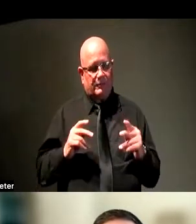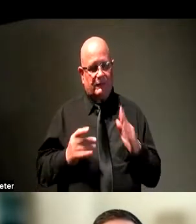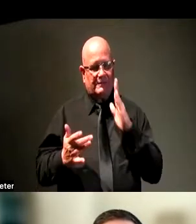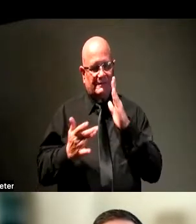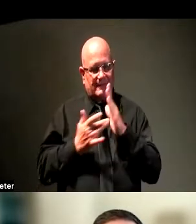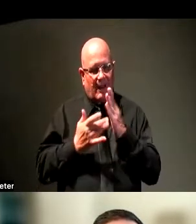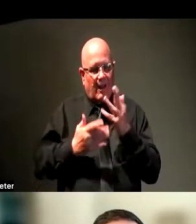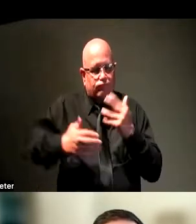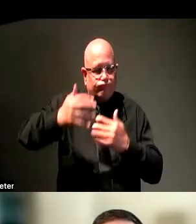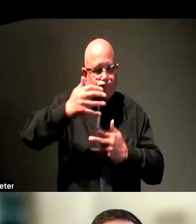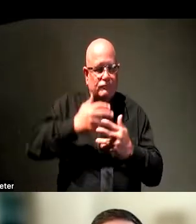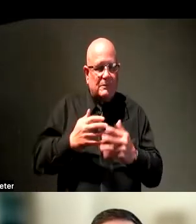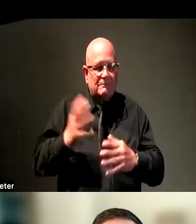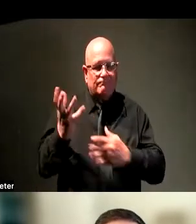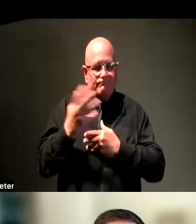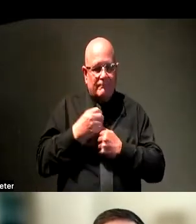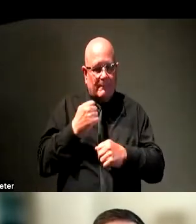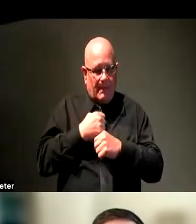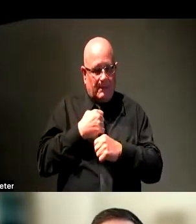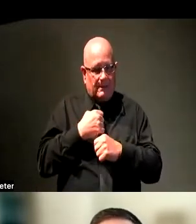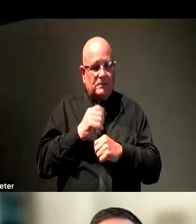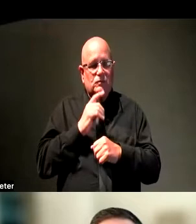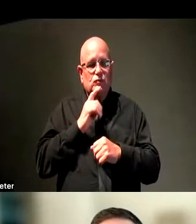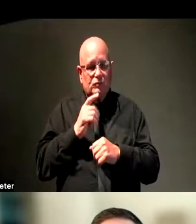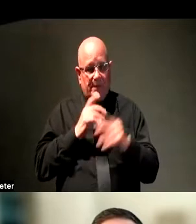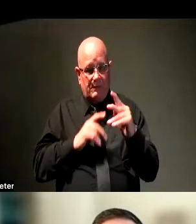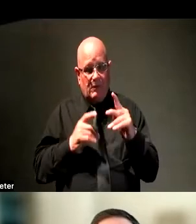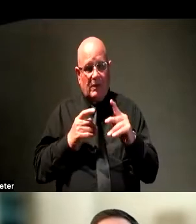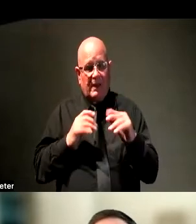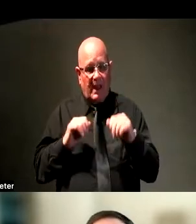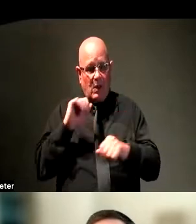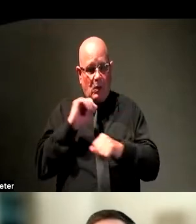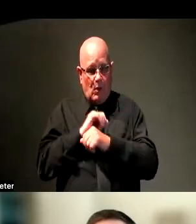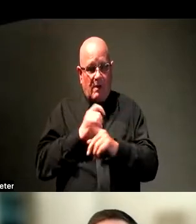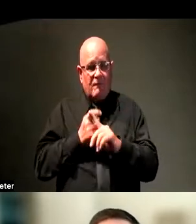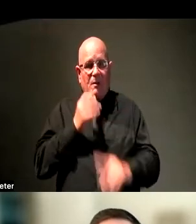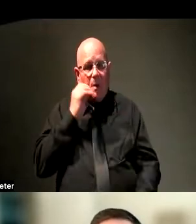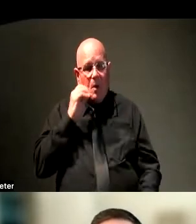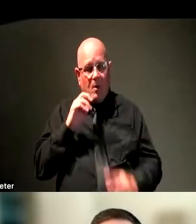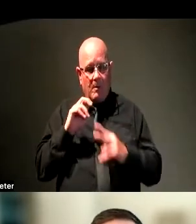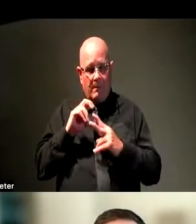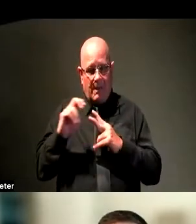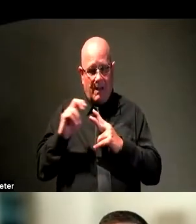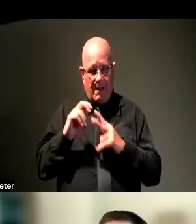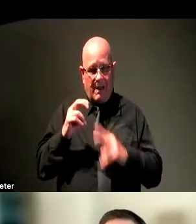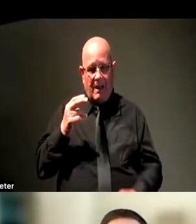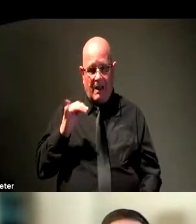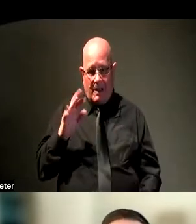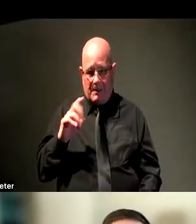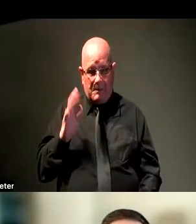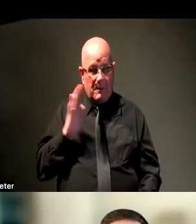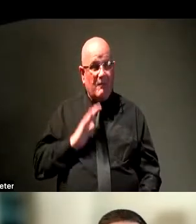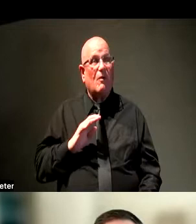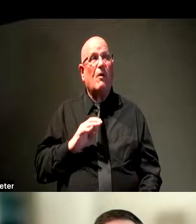with making it so that people can more freely work from home. Prior to the pandemic, working from home, if somebody requested